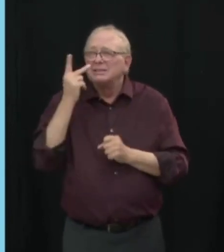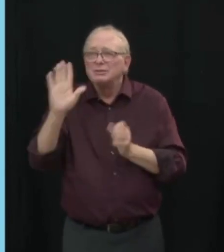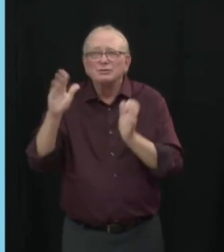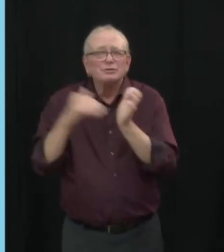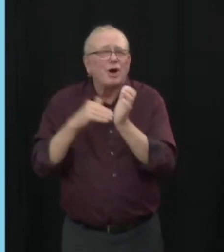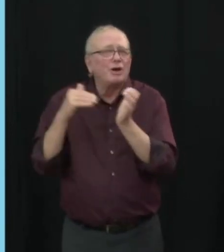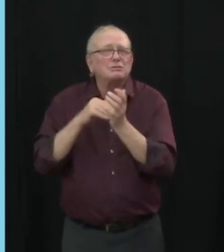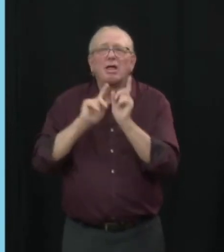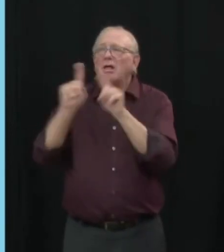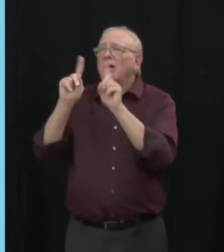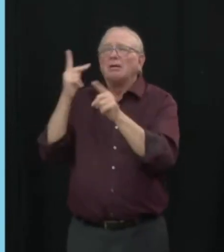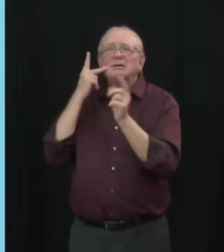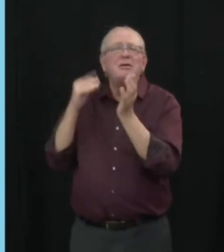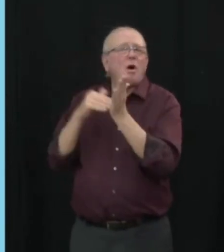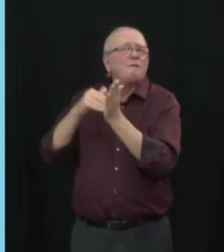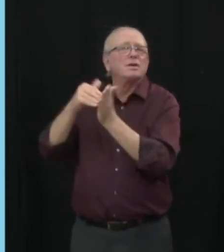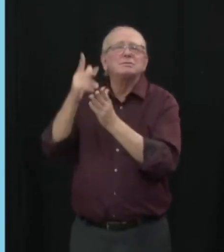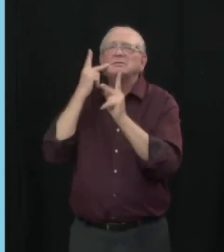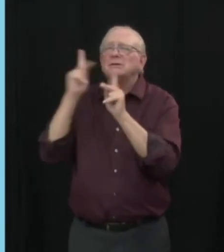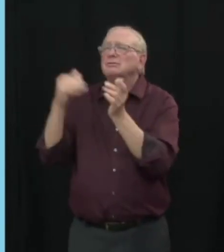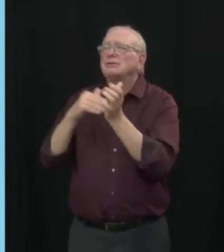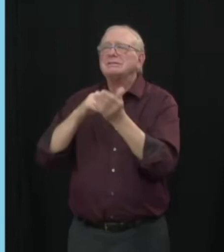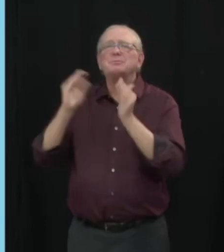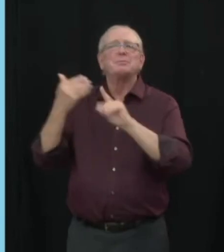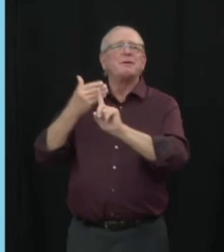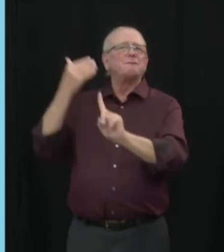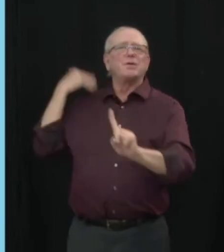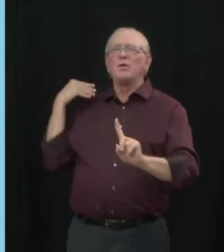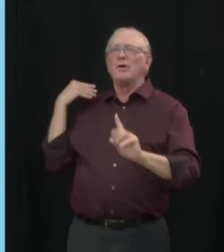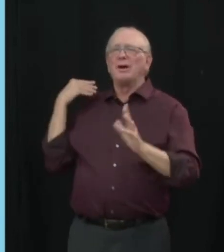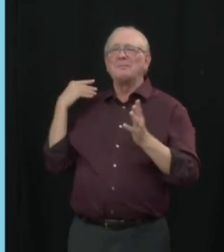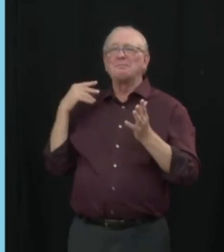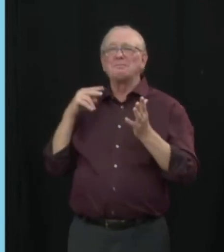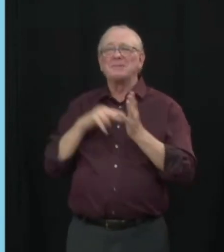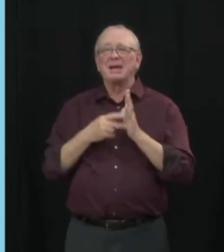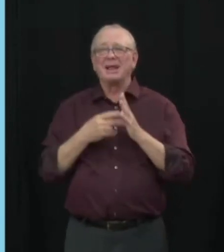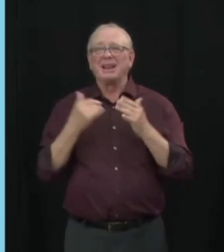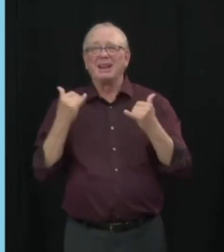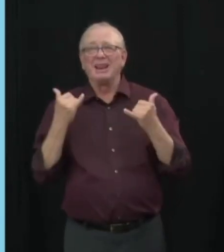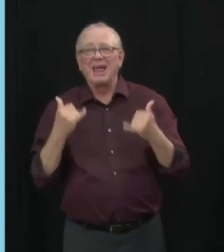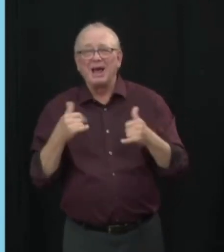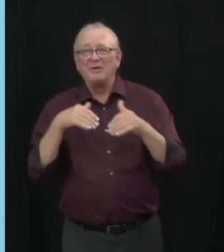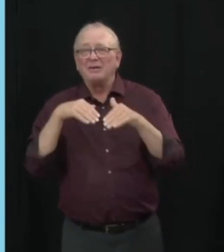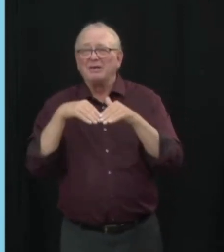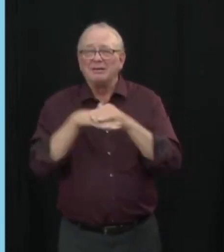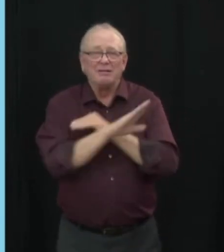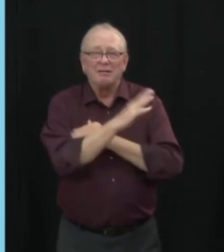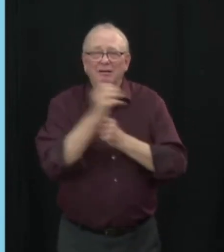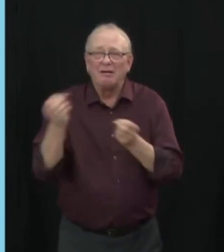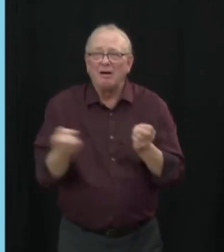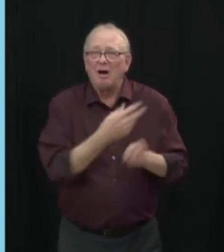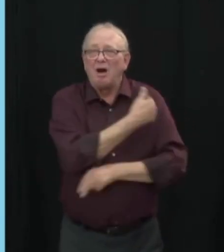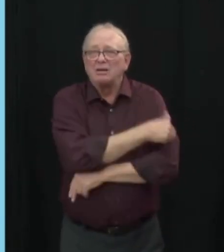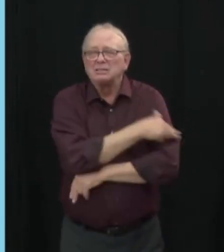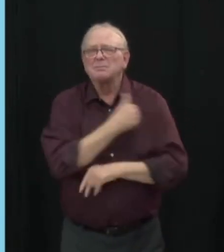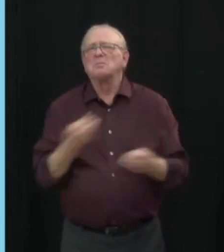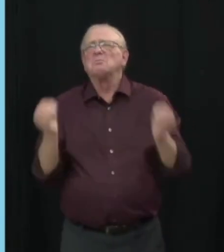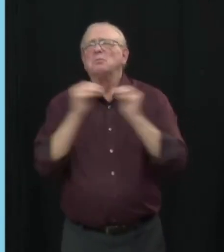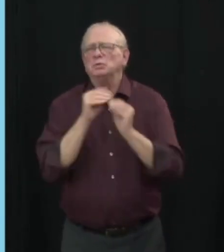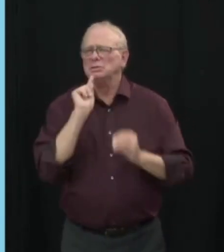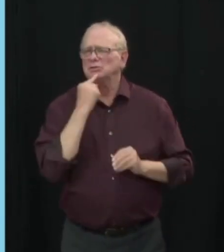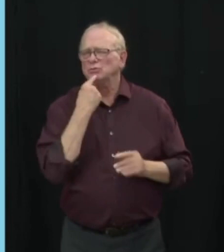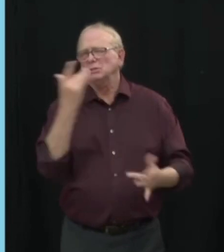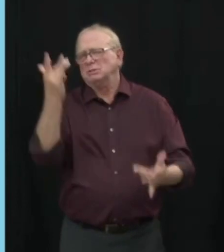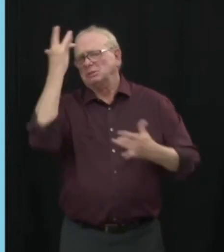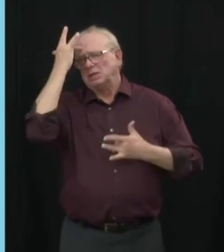they may have normally would, given concerns with COVID. Therefore, the acuity of the illness that they're facing